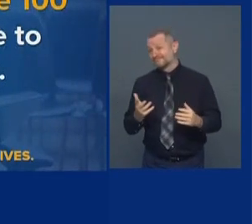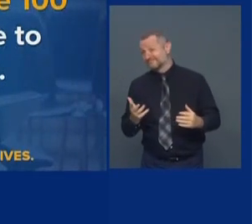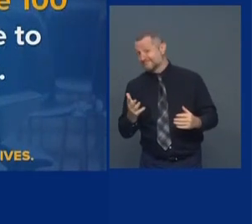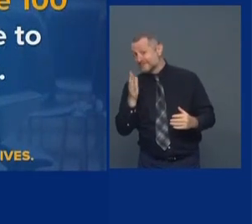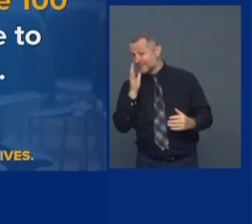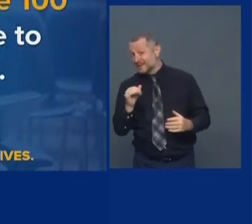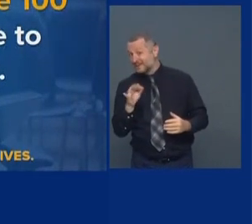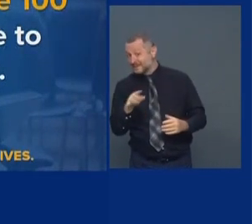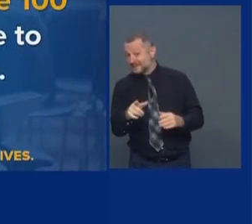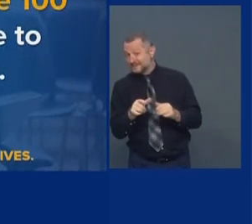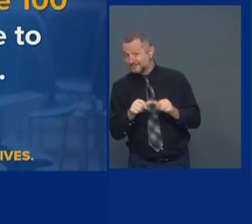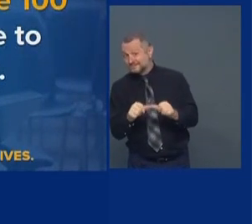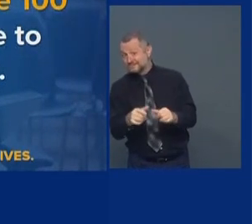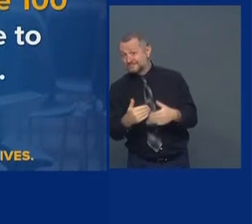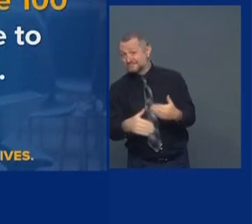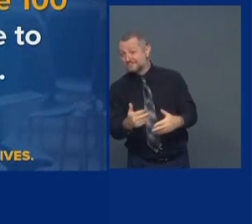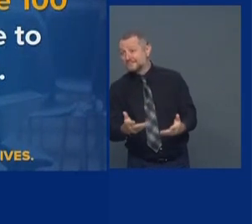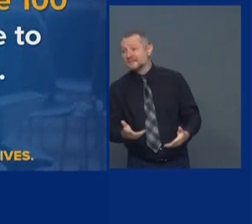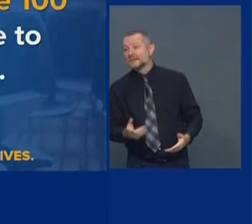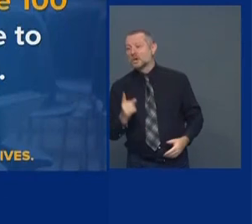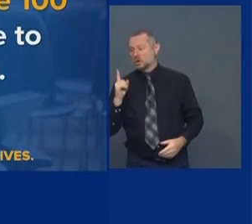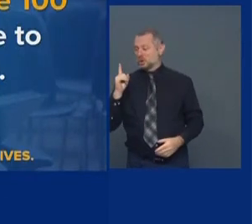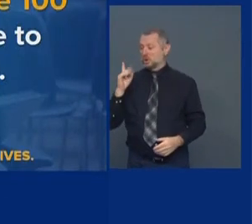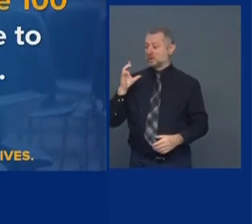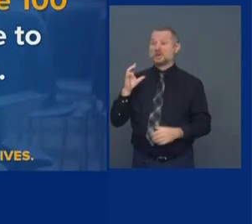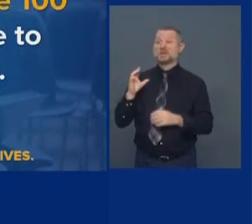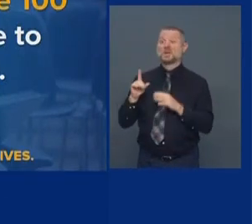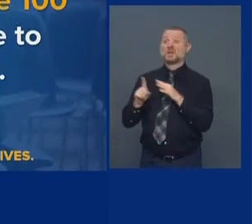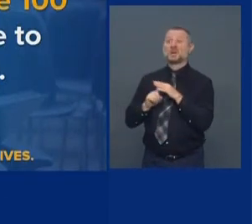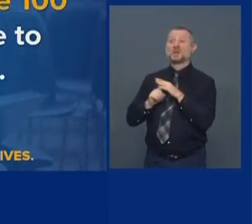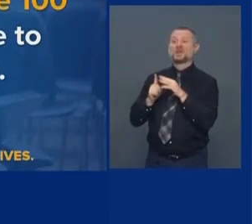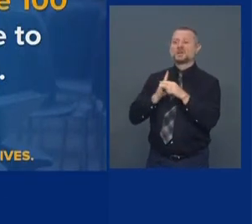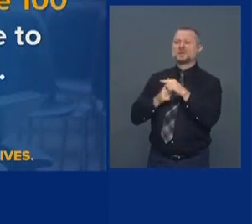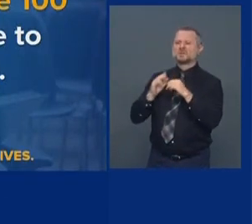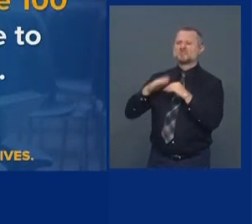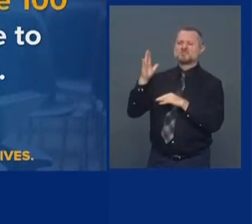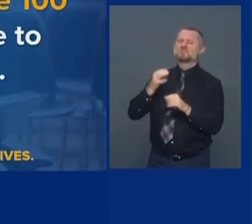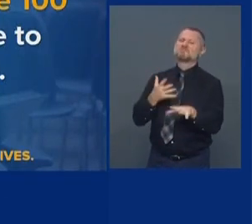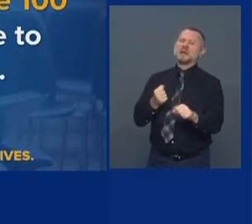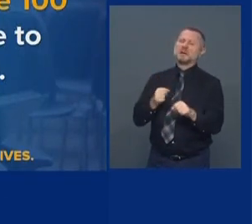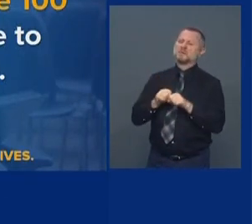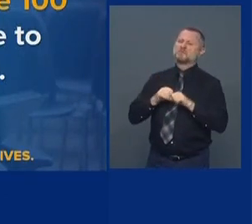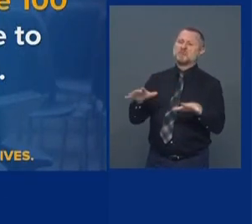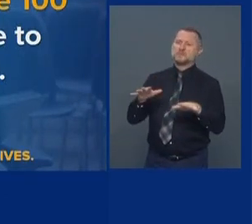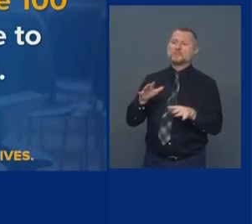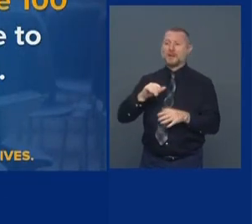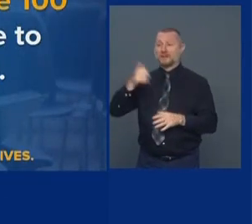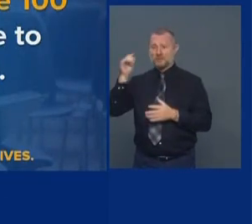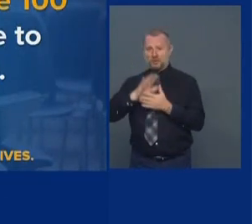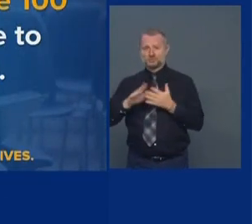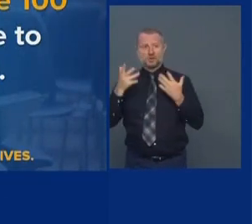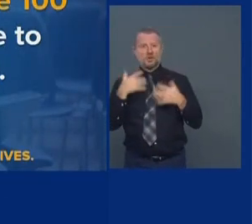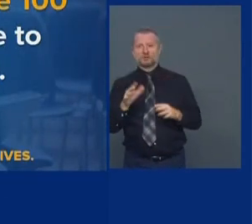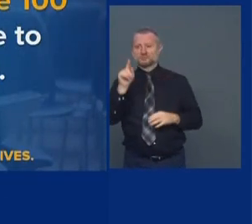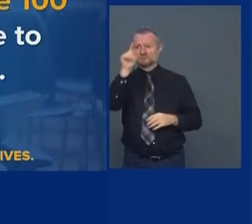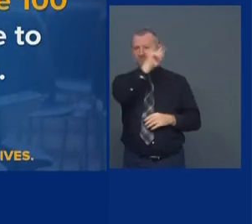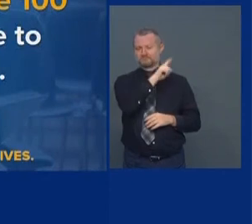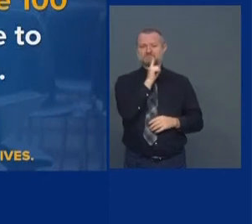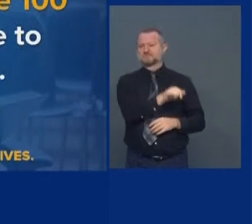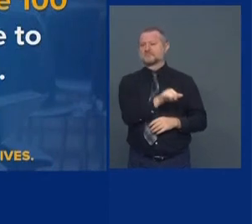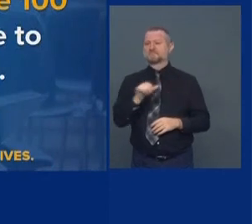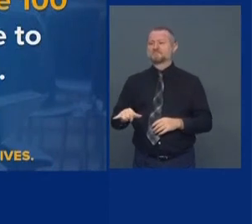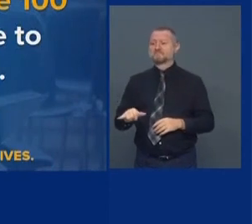And 100 cases can happen very easily. You saw all the other colleges that have it. That Department of Health